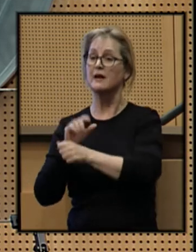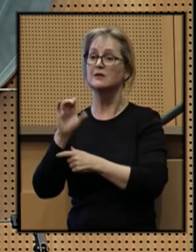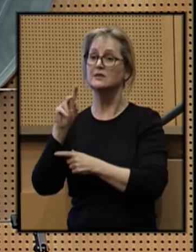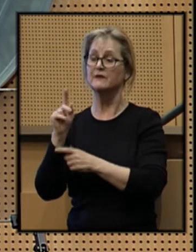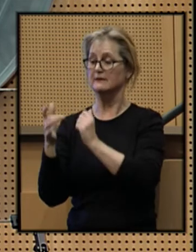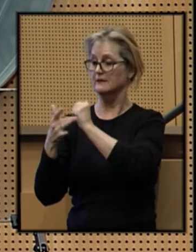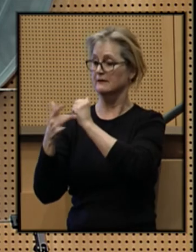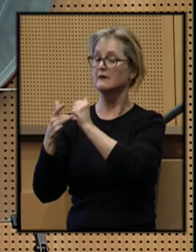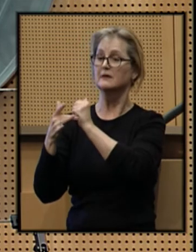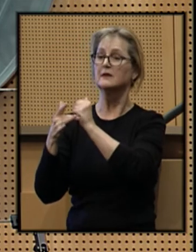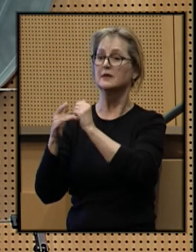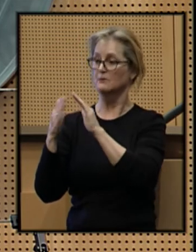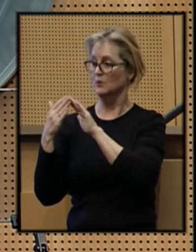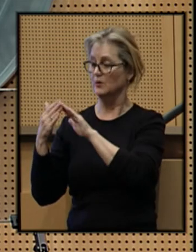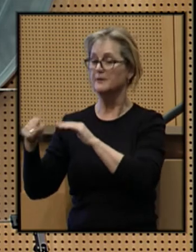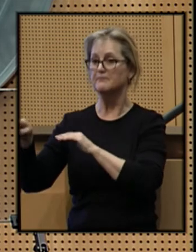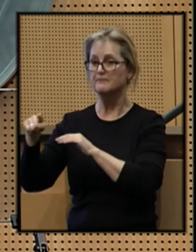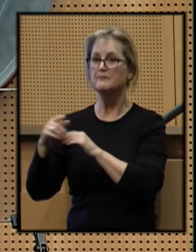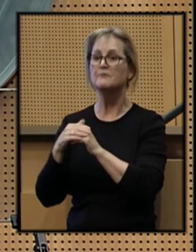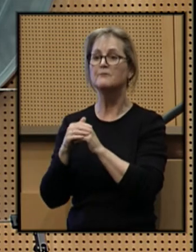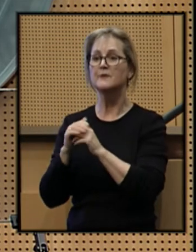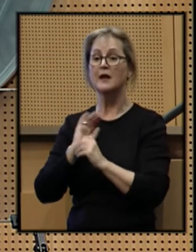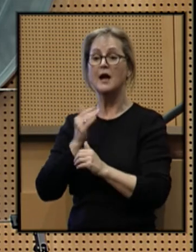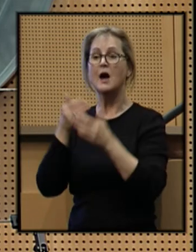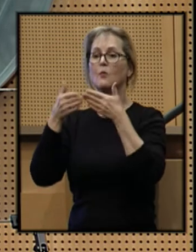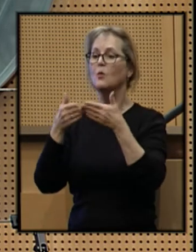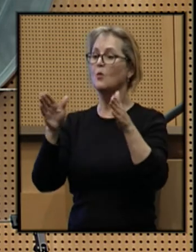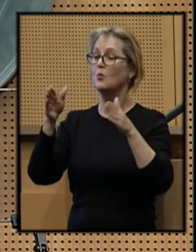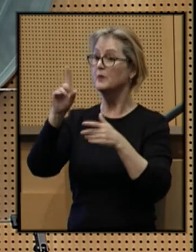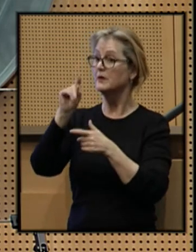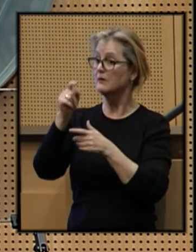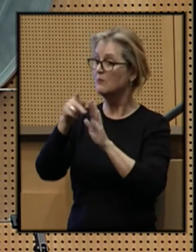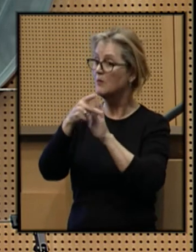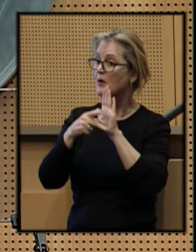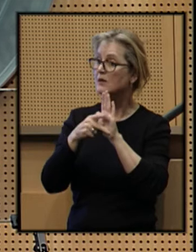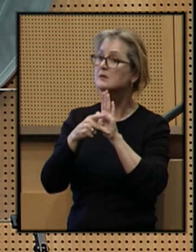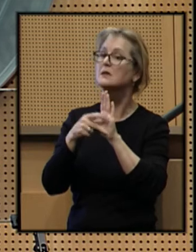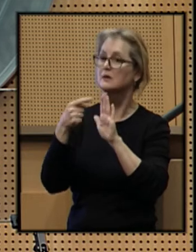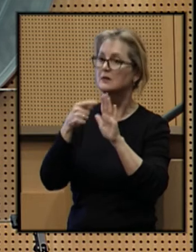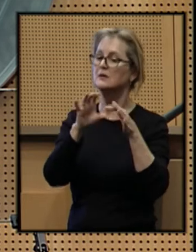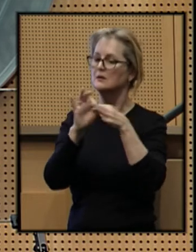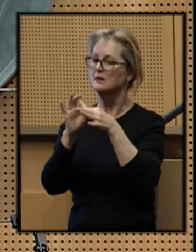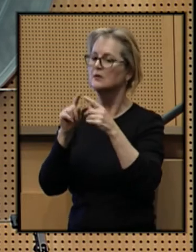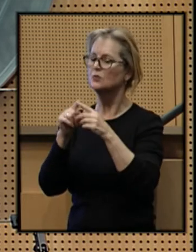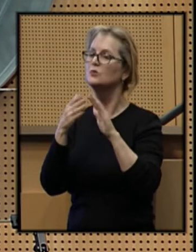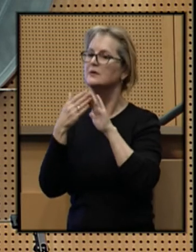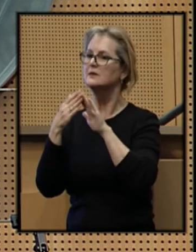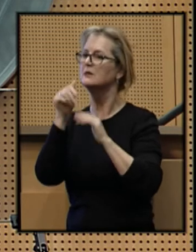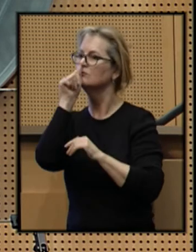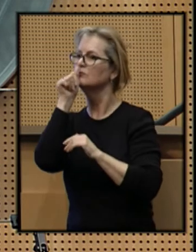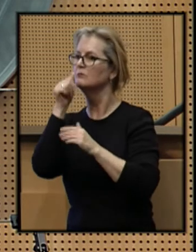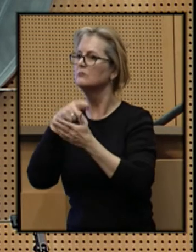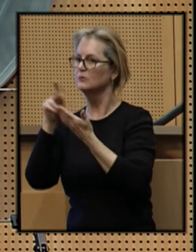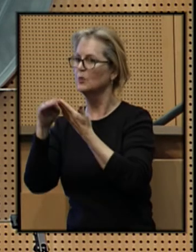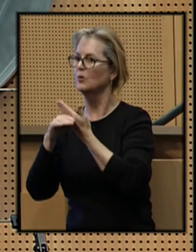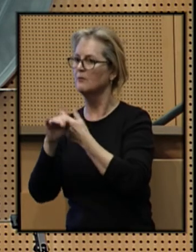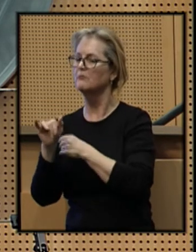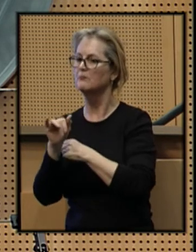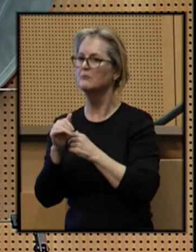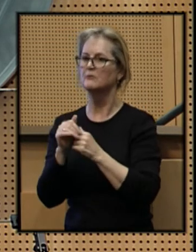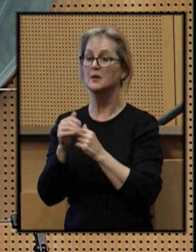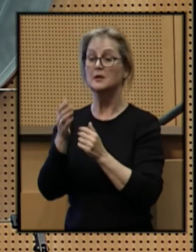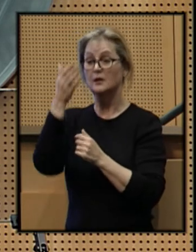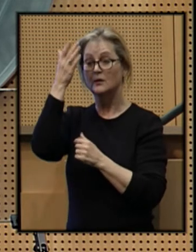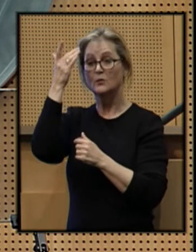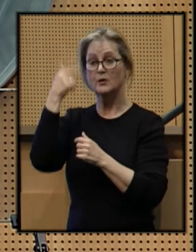technology community. Our open data policy is closely tied to our city privacy program because